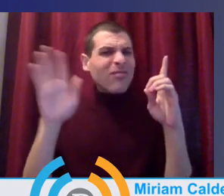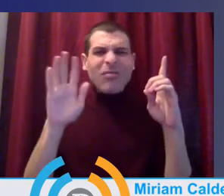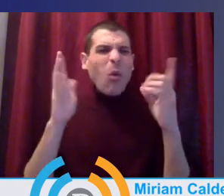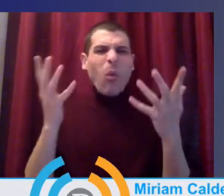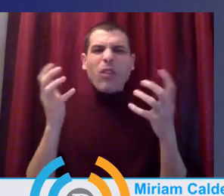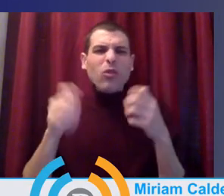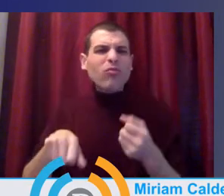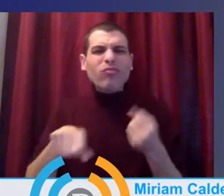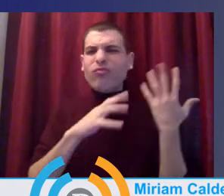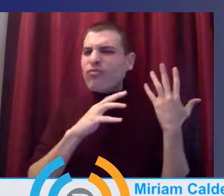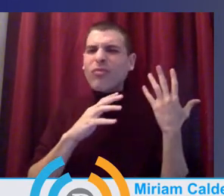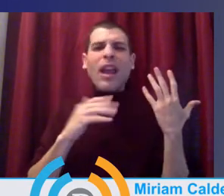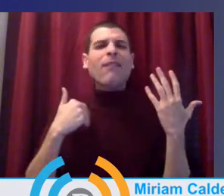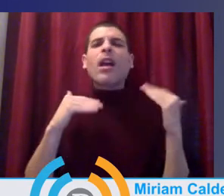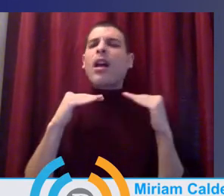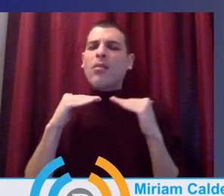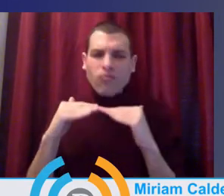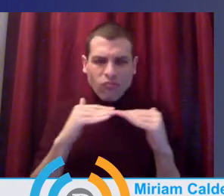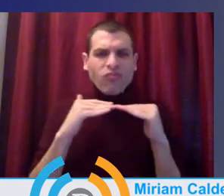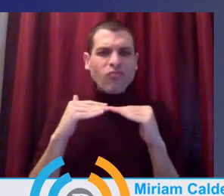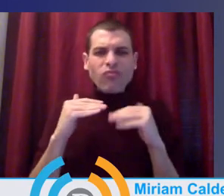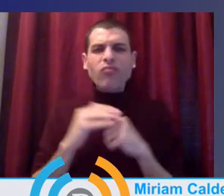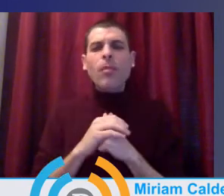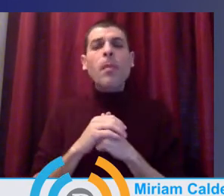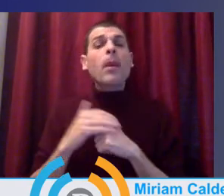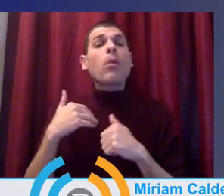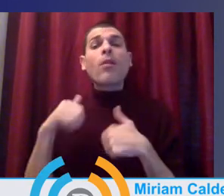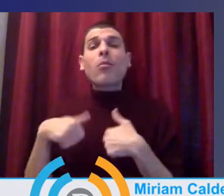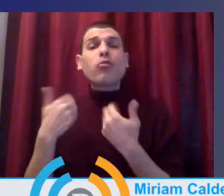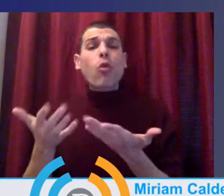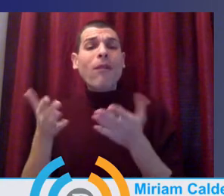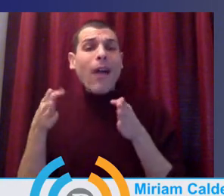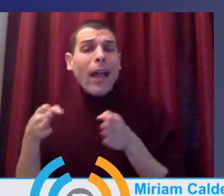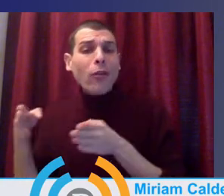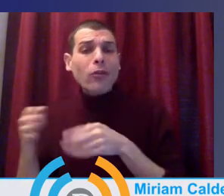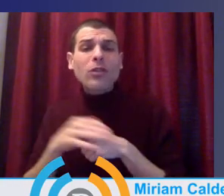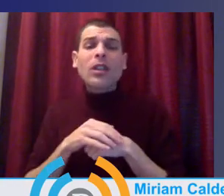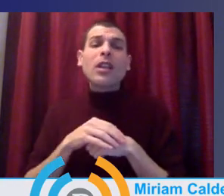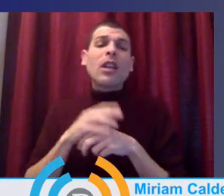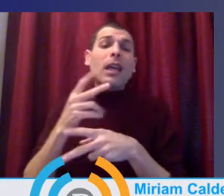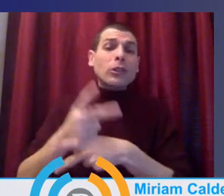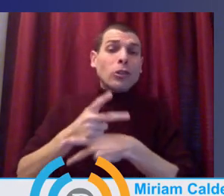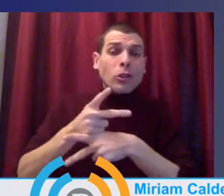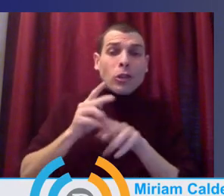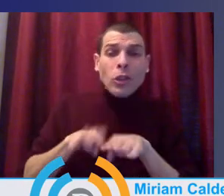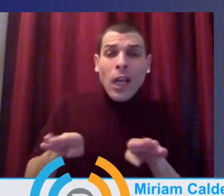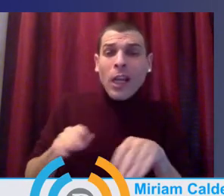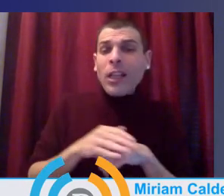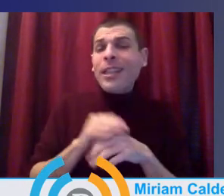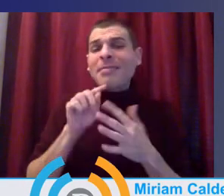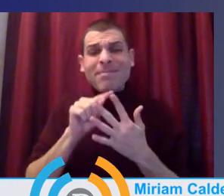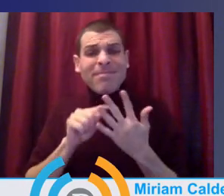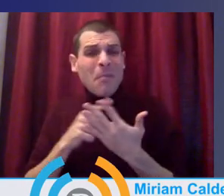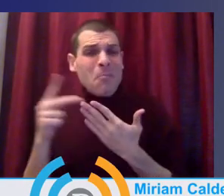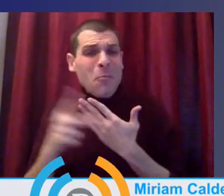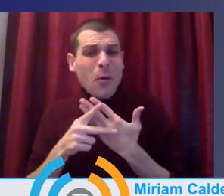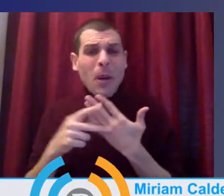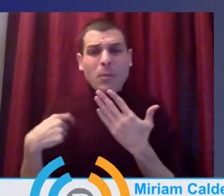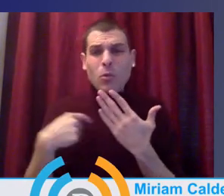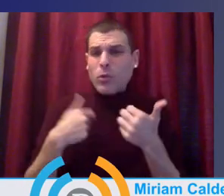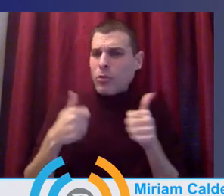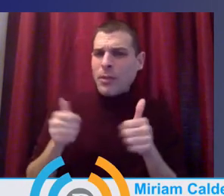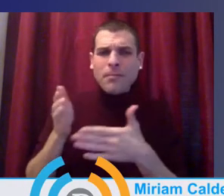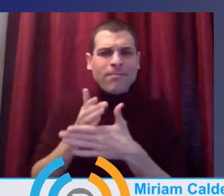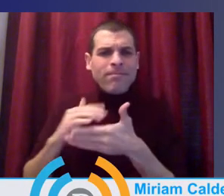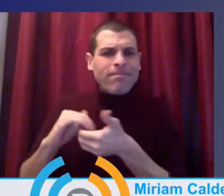childcare system, working hard alongside providers to make it safe for childcare and early learning to operate during this emergency. We've dispersed